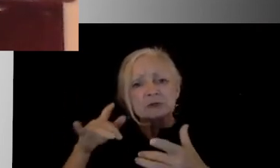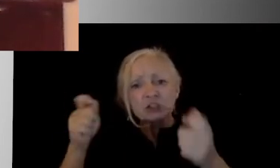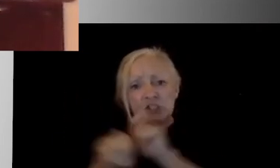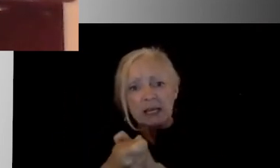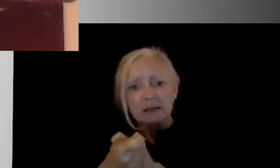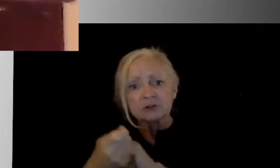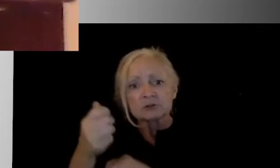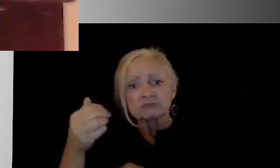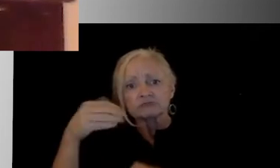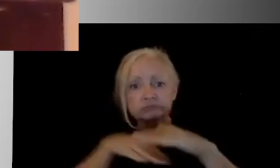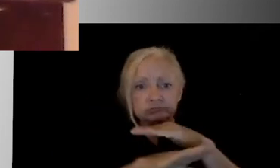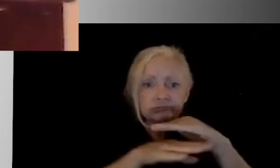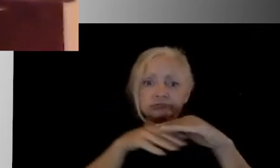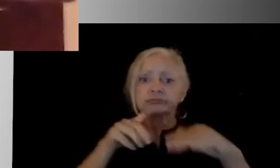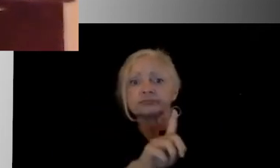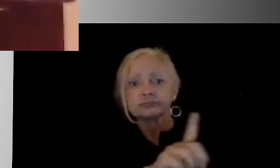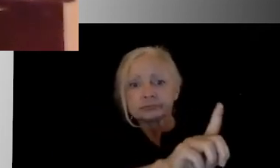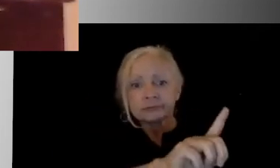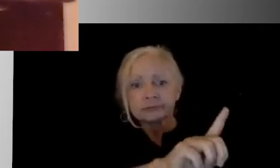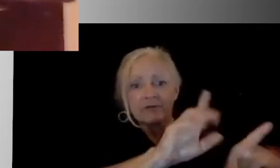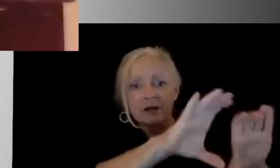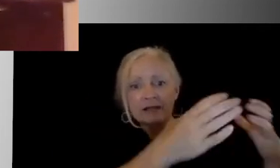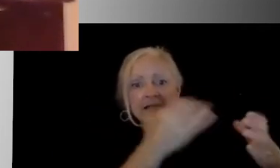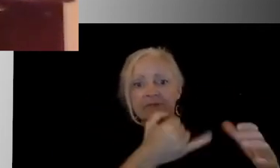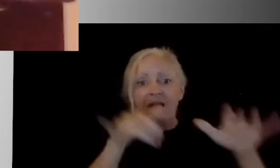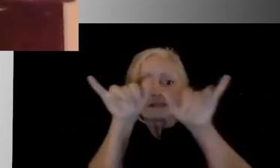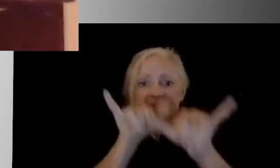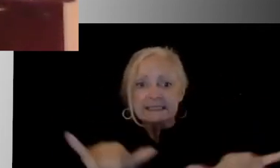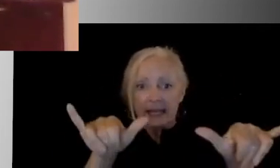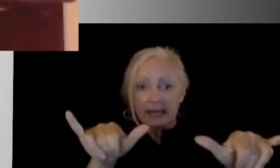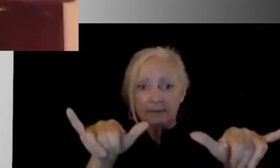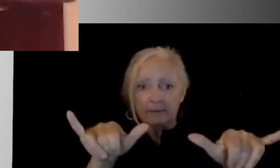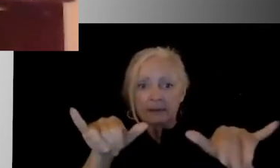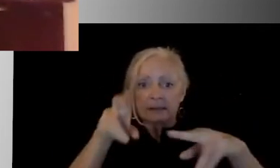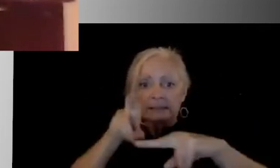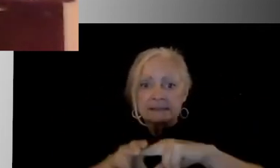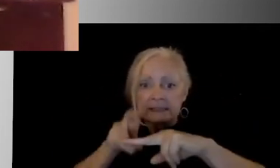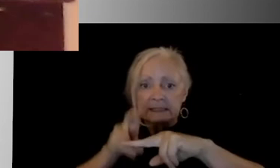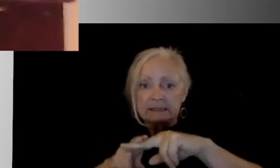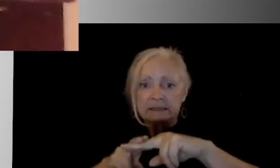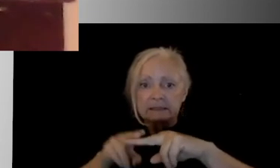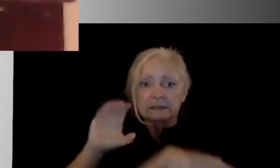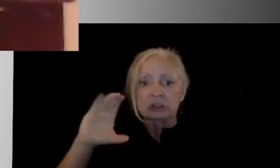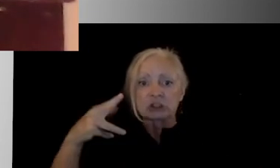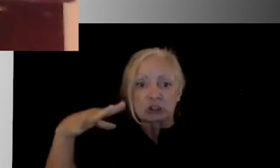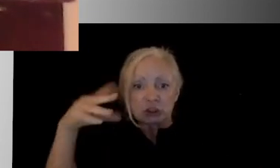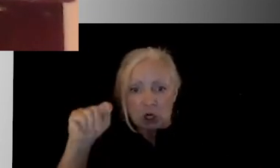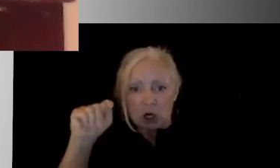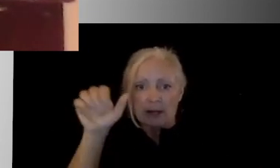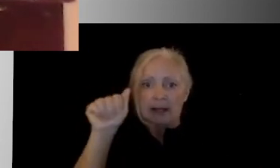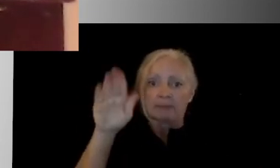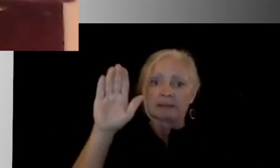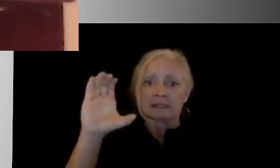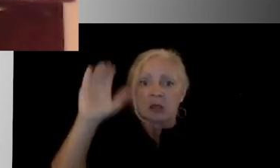same schematic seating chart in each classroom by alphabet will reduce the students' contacts by